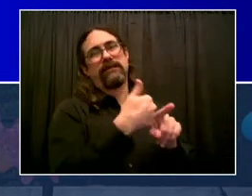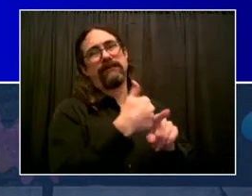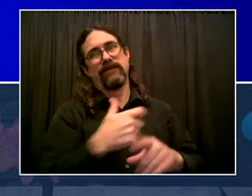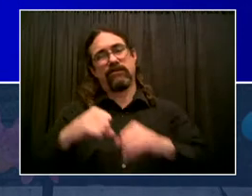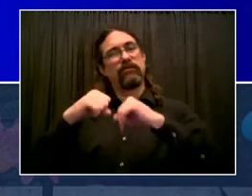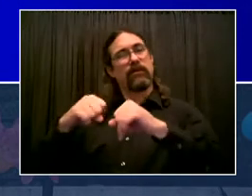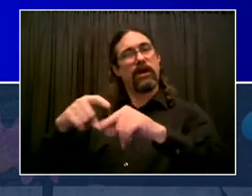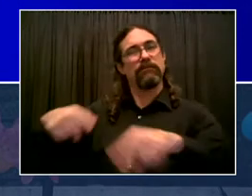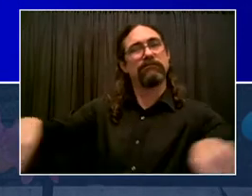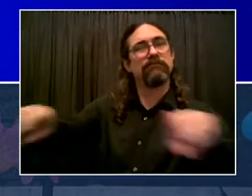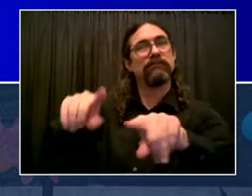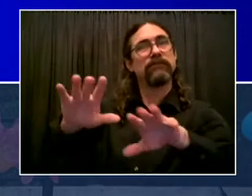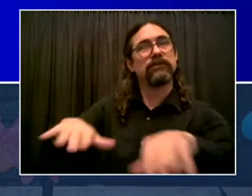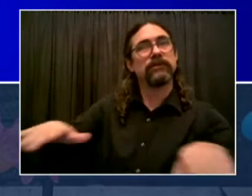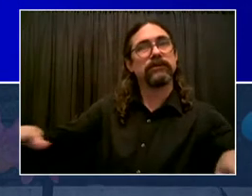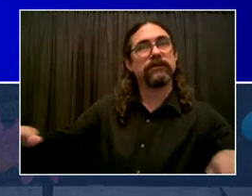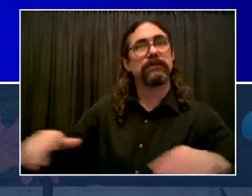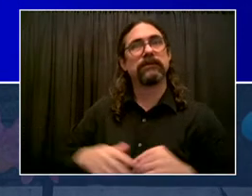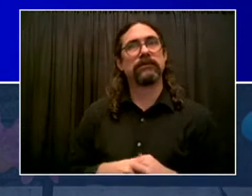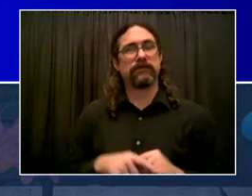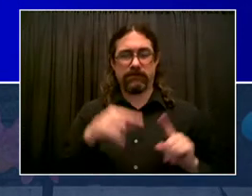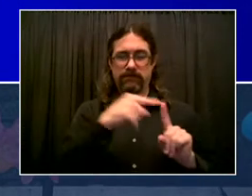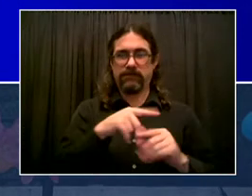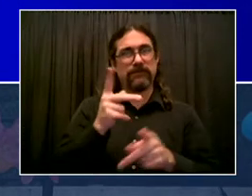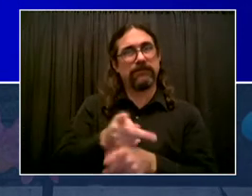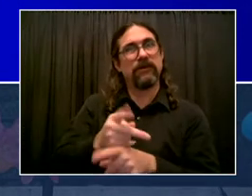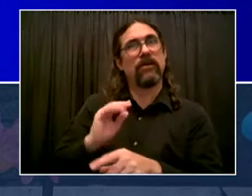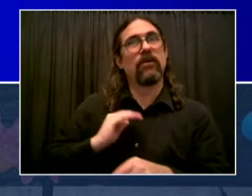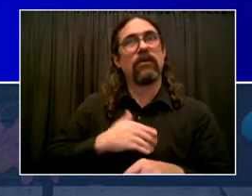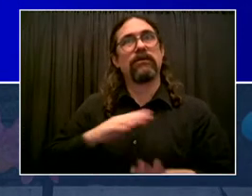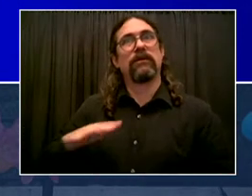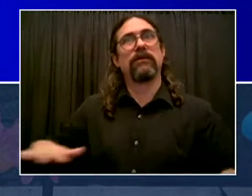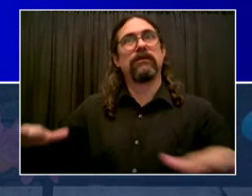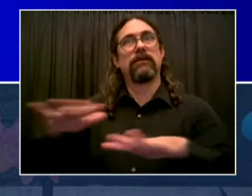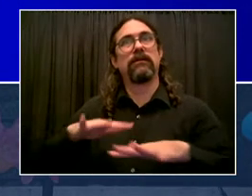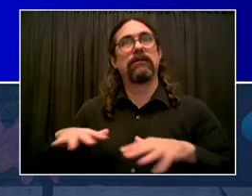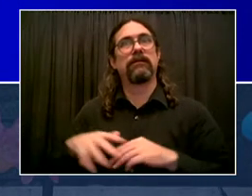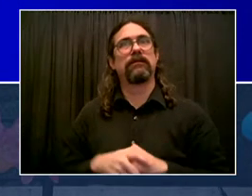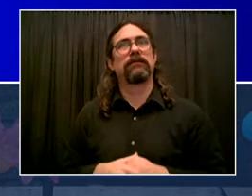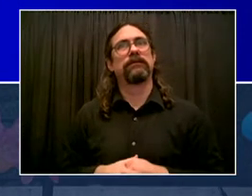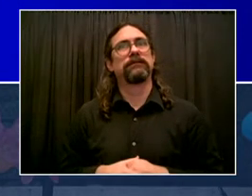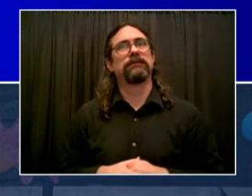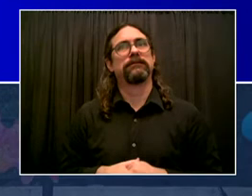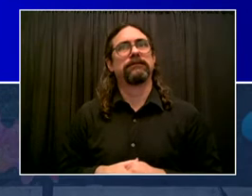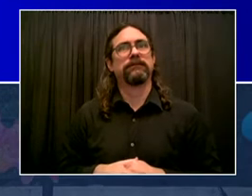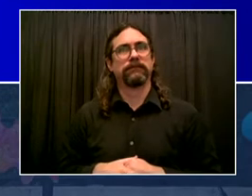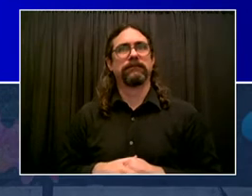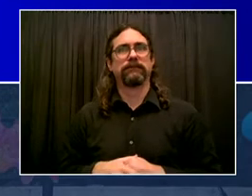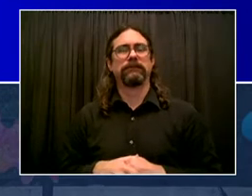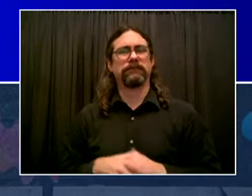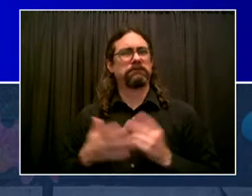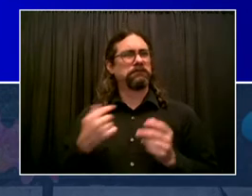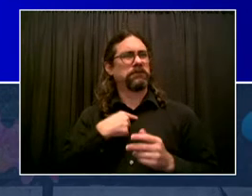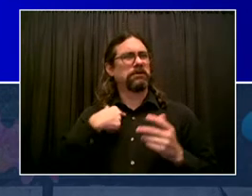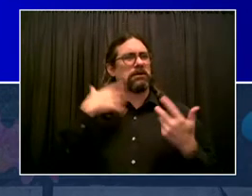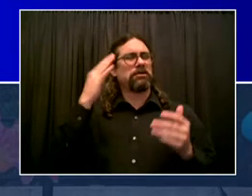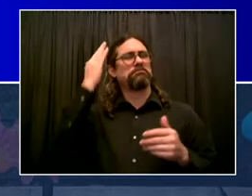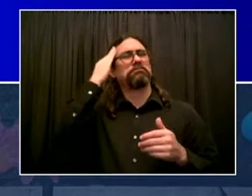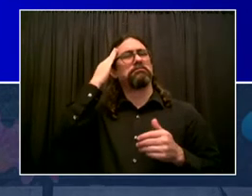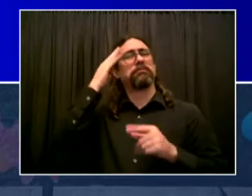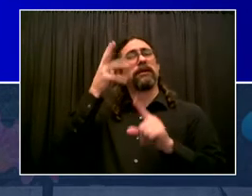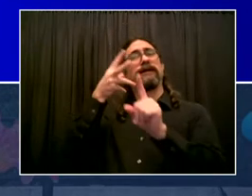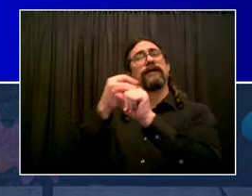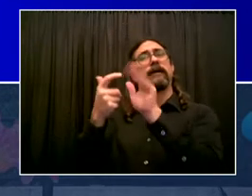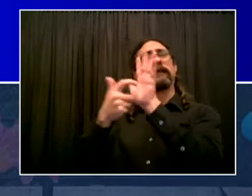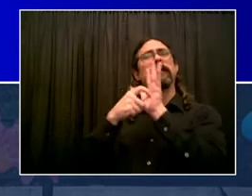mandates work and they help protect kids. We've seen it in our public schools. have incredibly low positivity for COVID in our public schools. That continues.